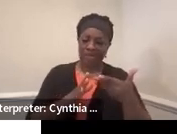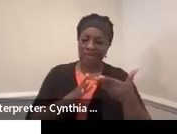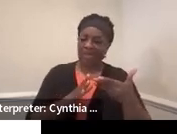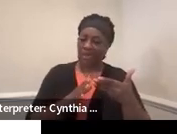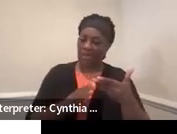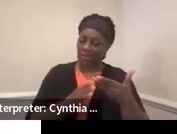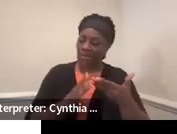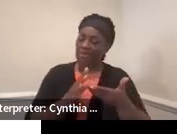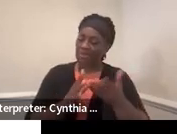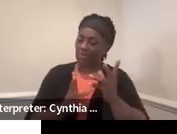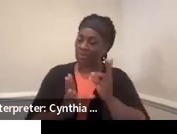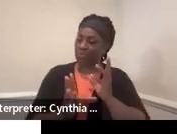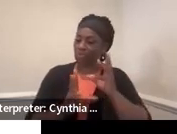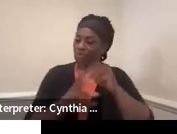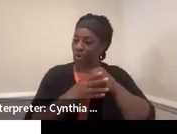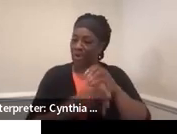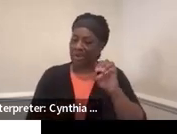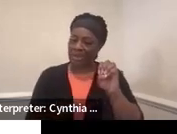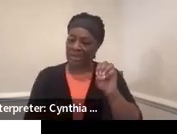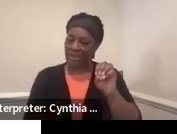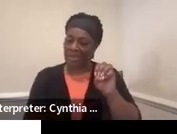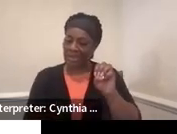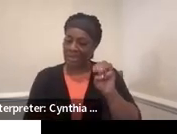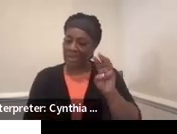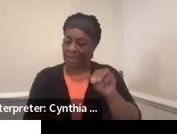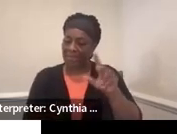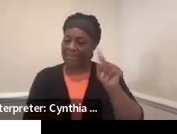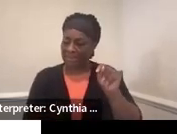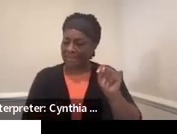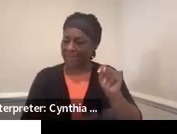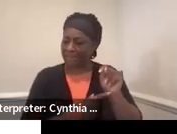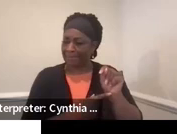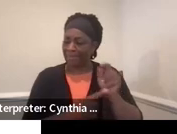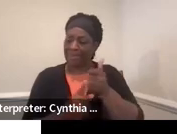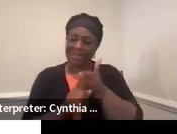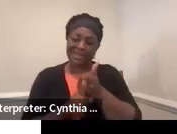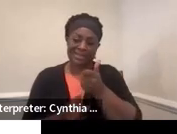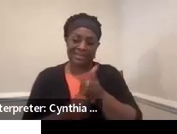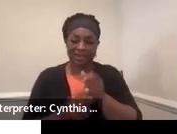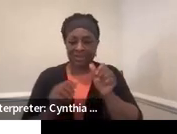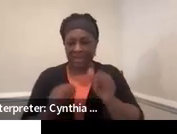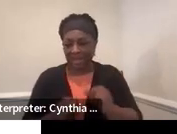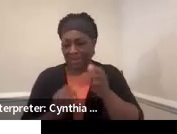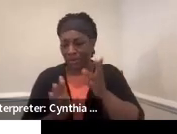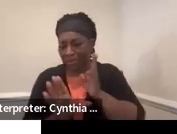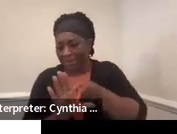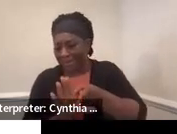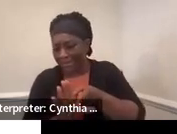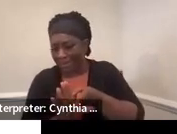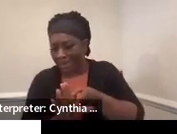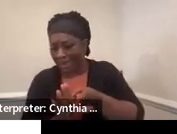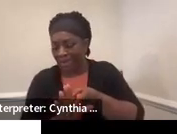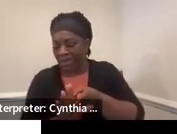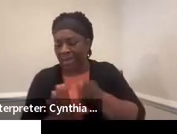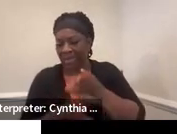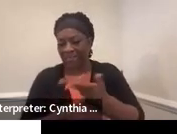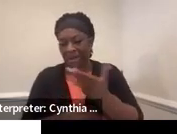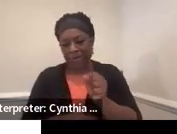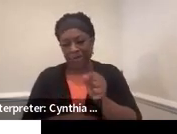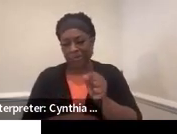EMT, but he wasn't able to participate in post-secondary